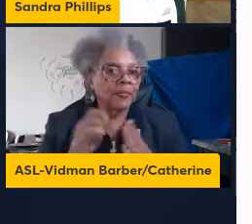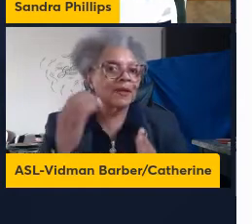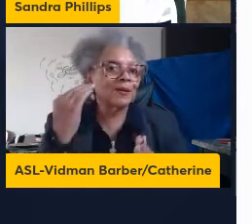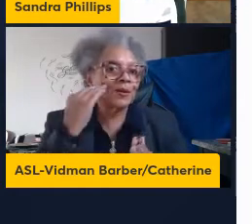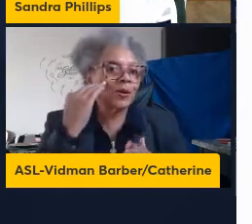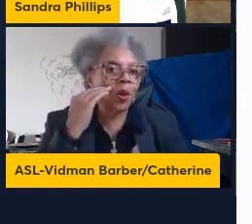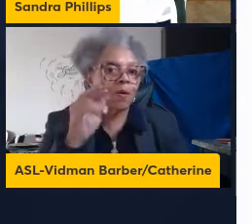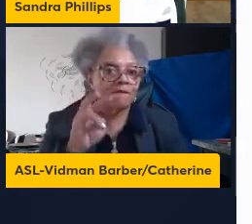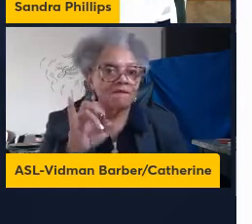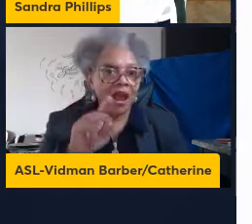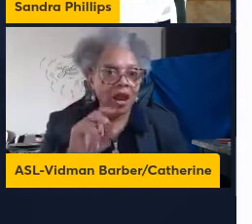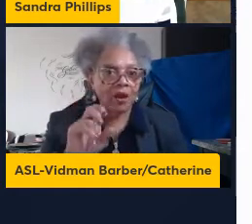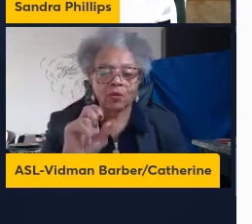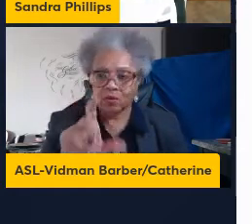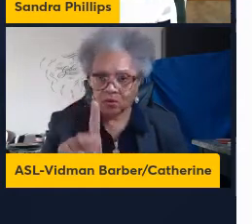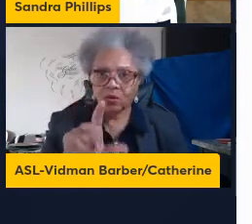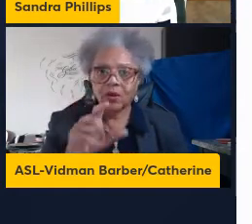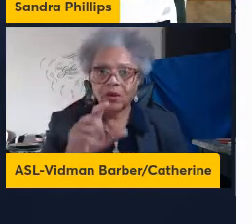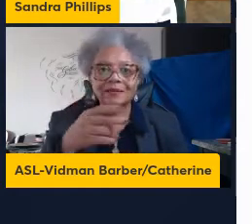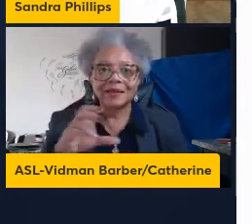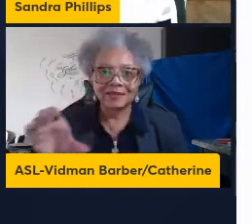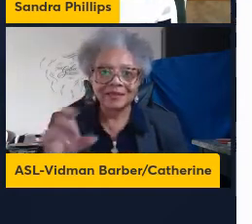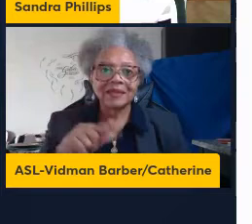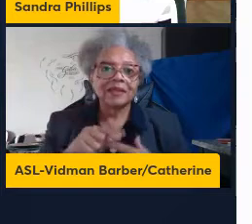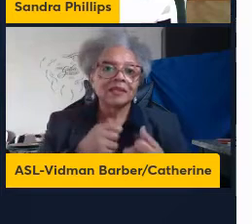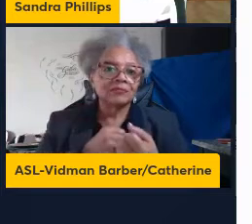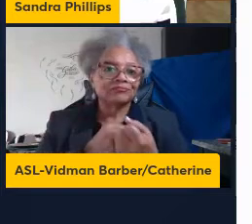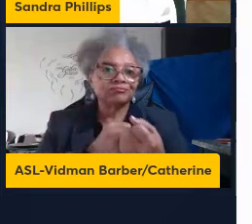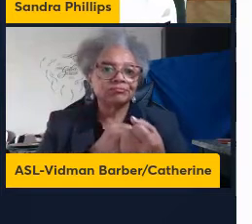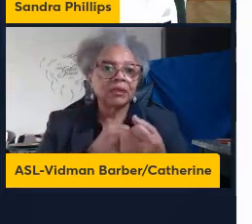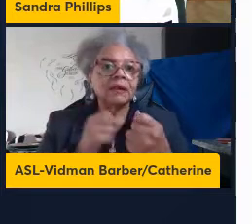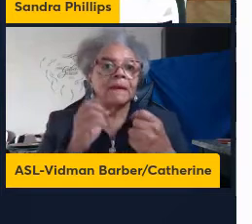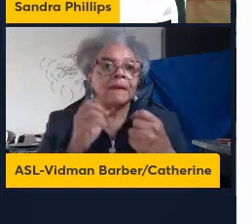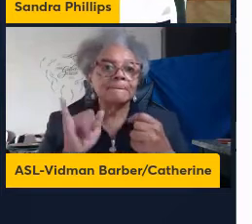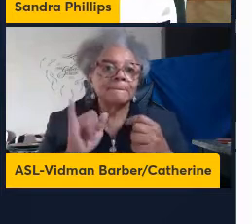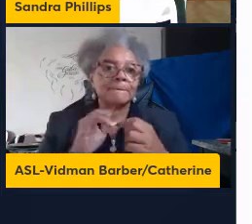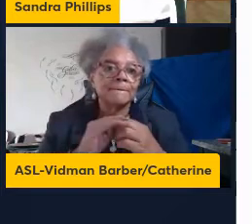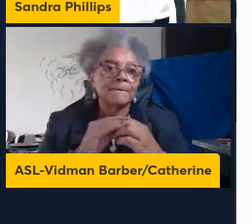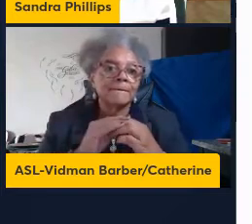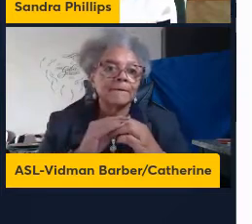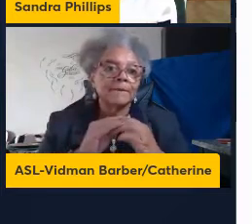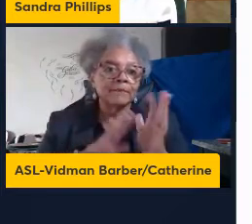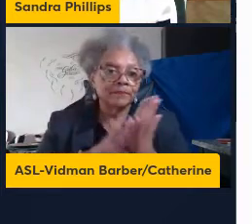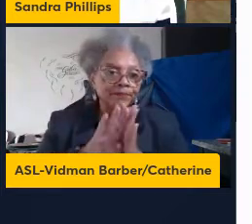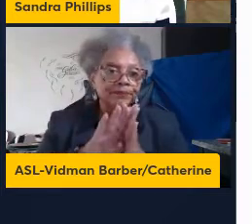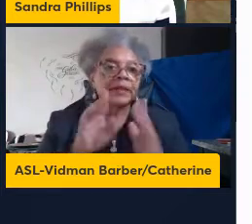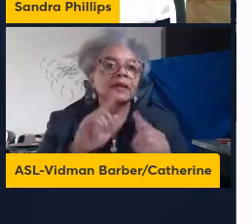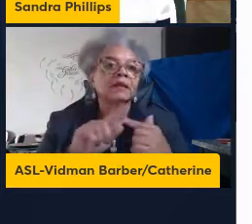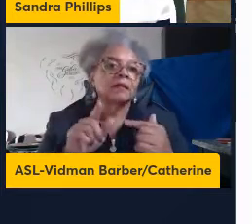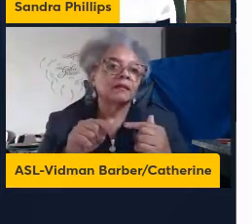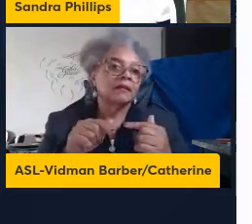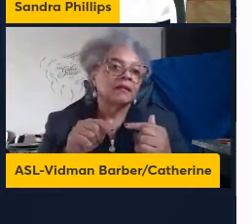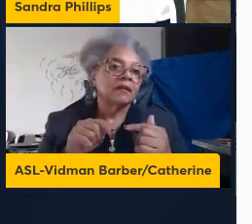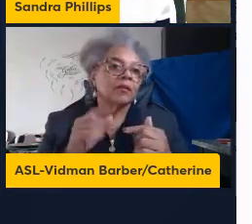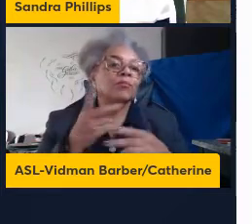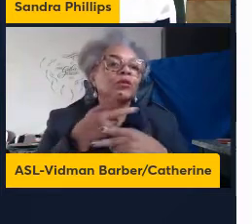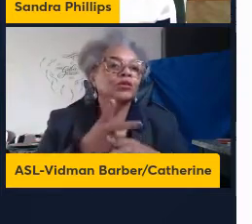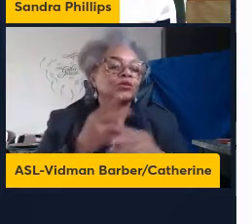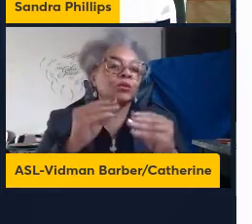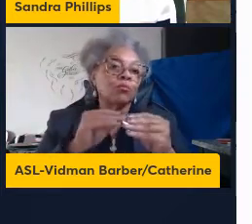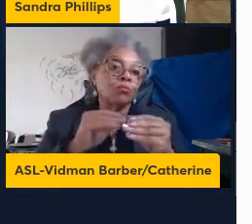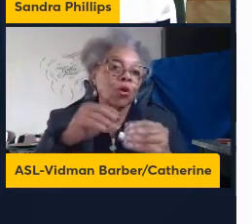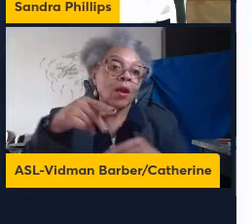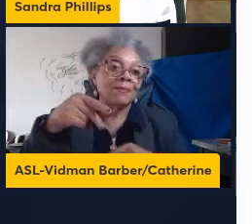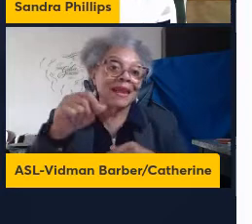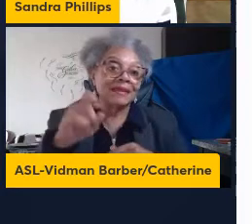HCC, so HCC driven by in this case fat and alcohol produce more plasma